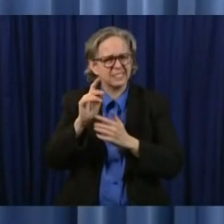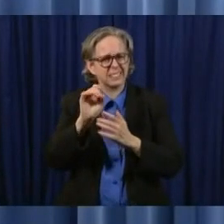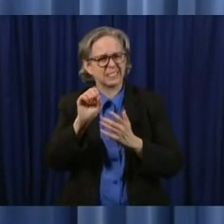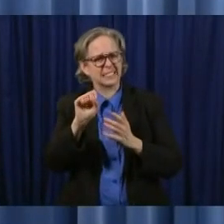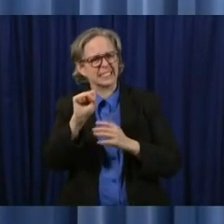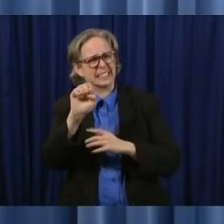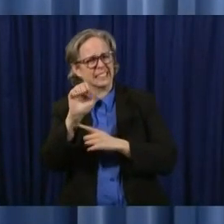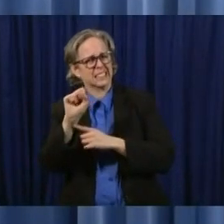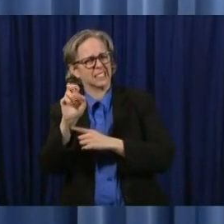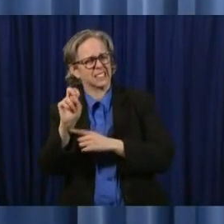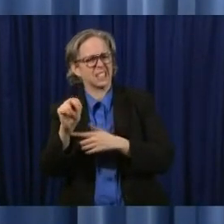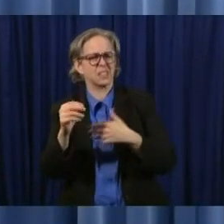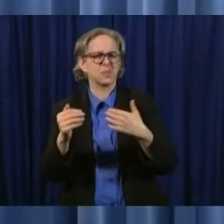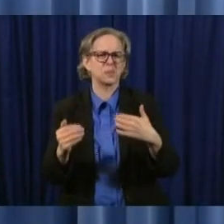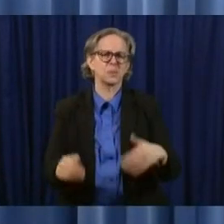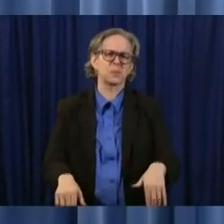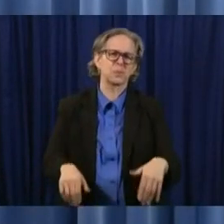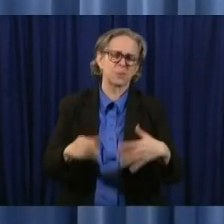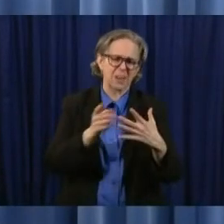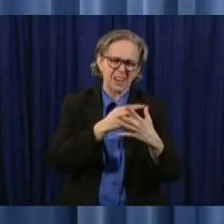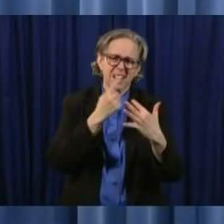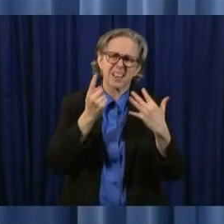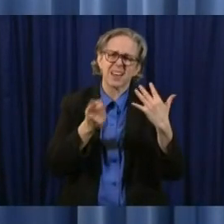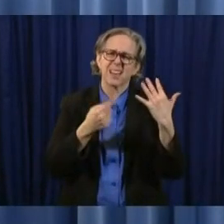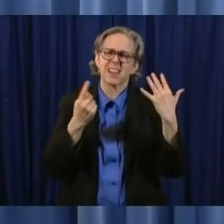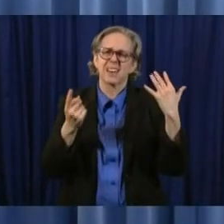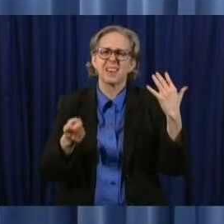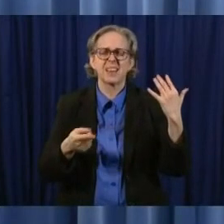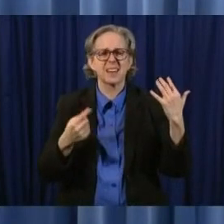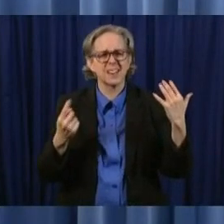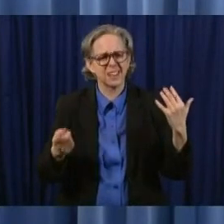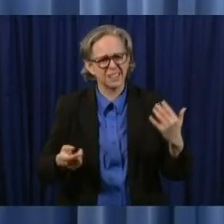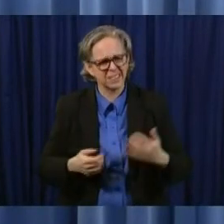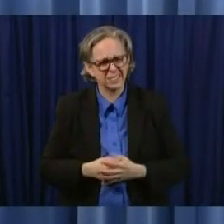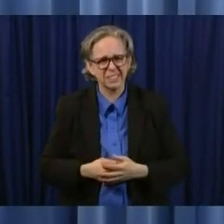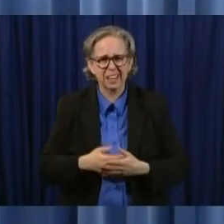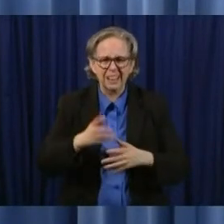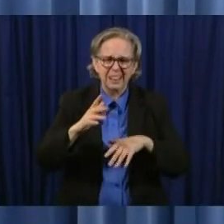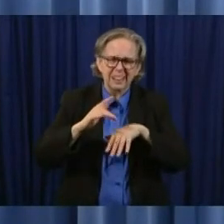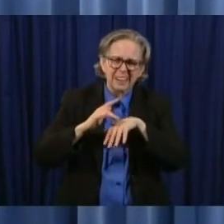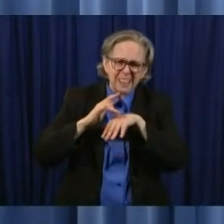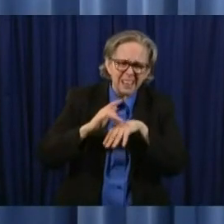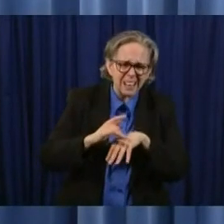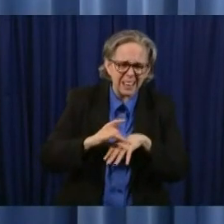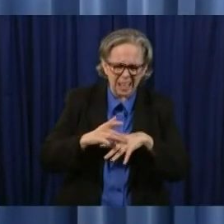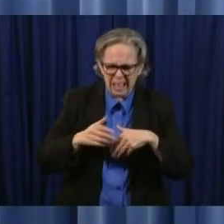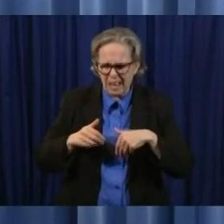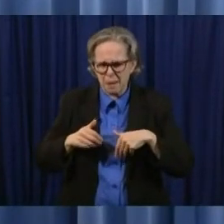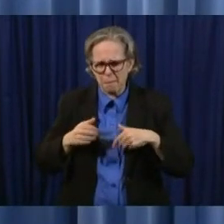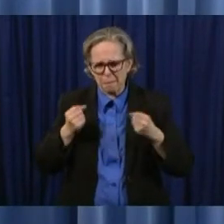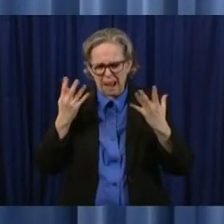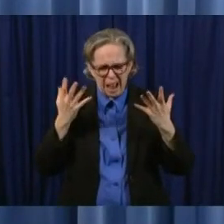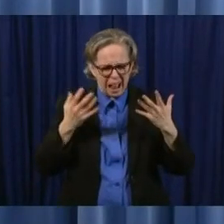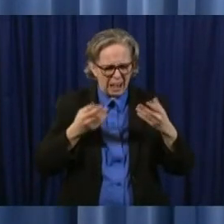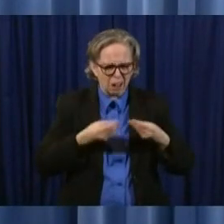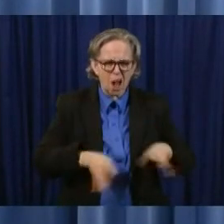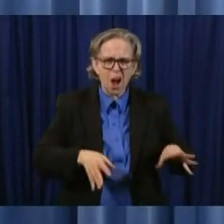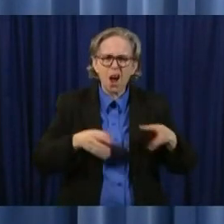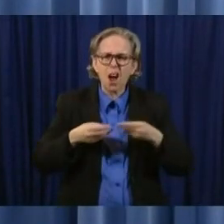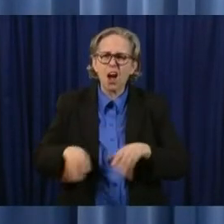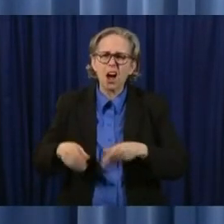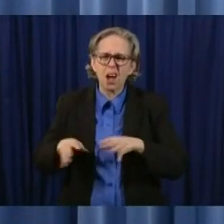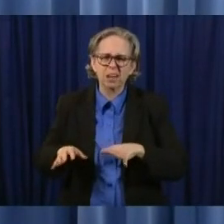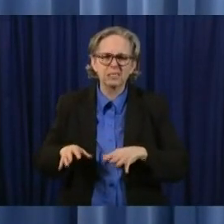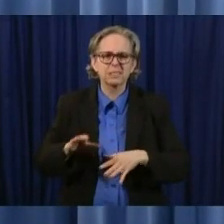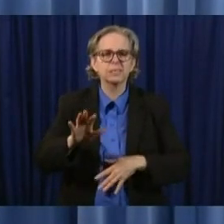it would be far better to look at not what was taken away from you but what you gave you